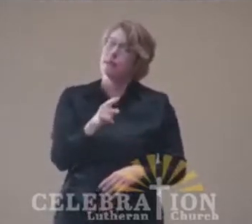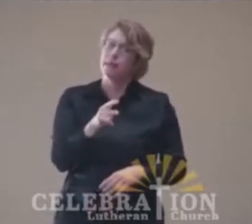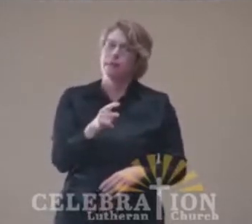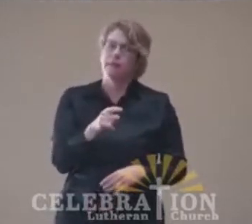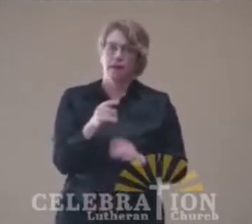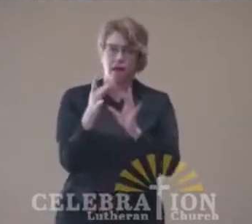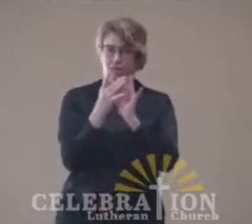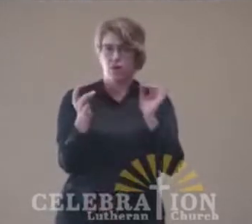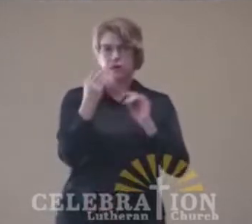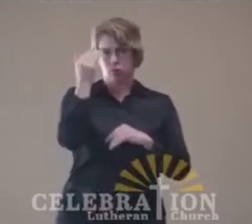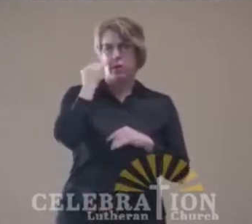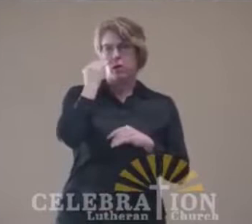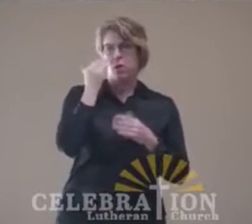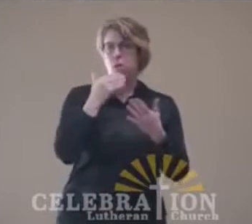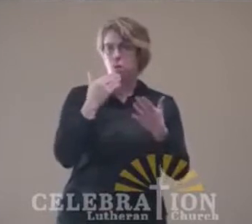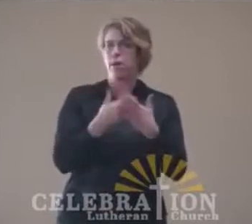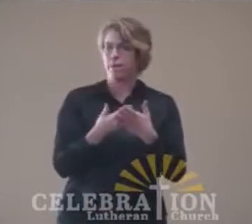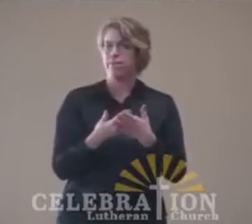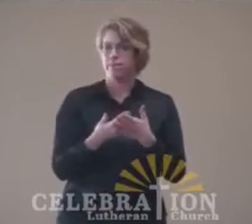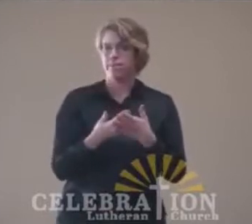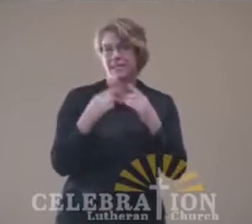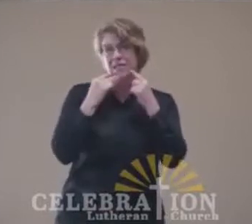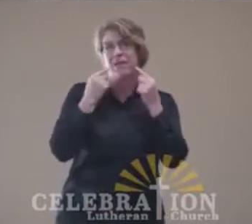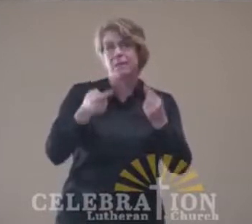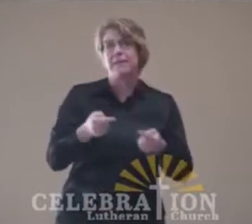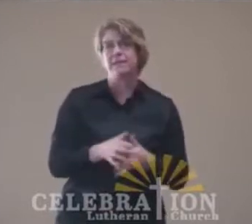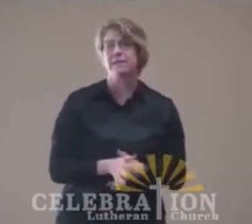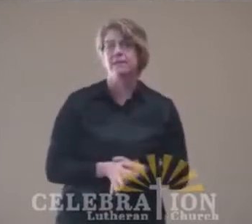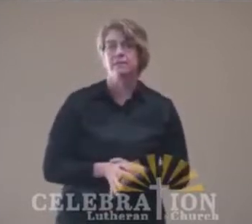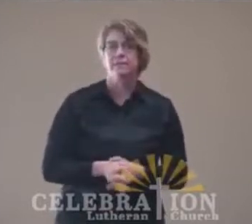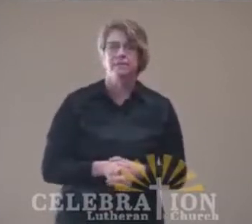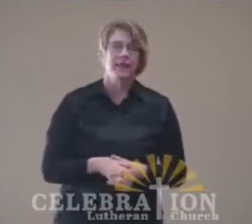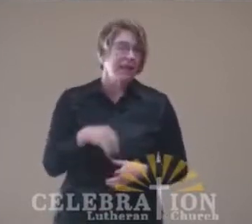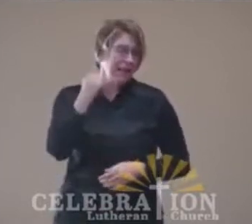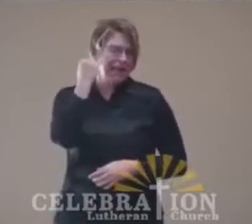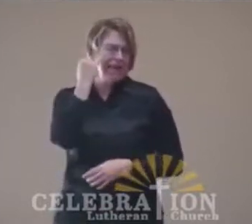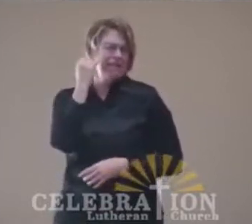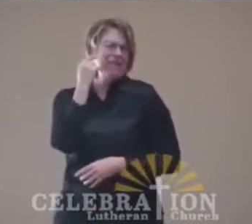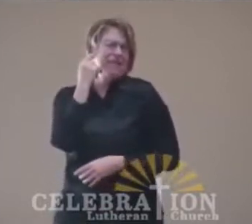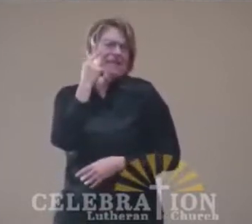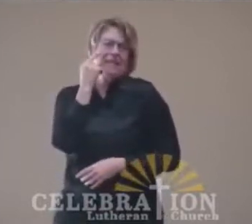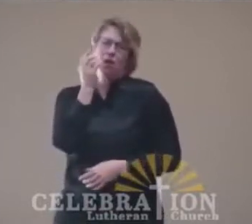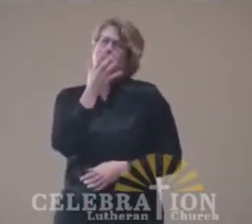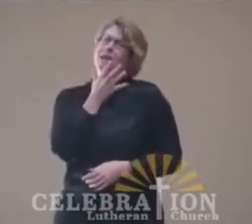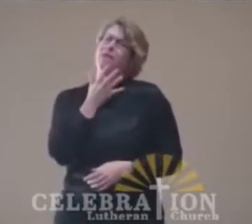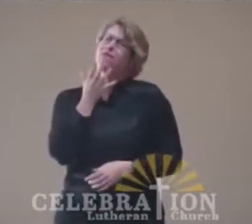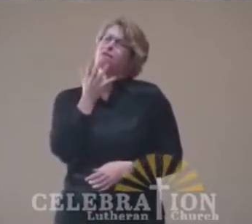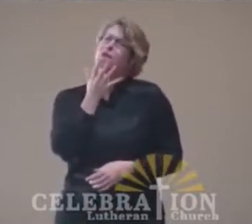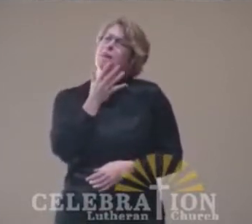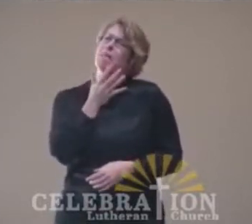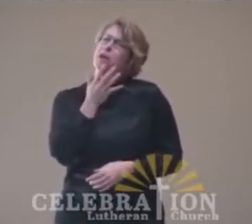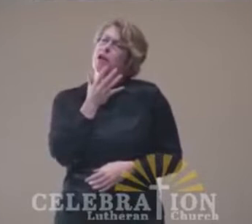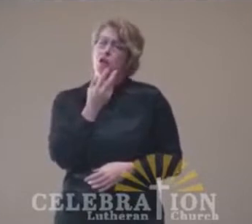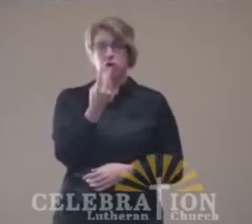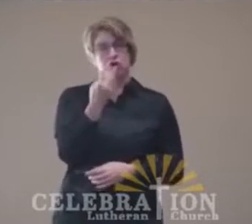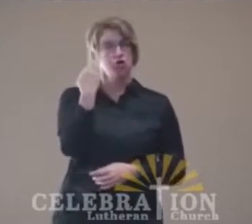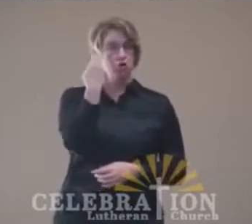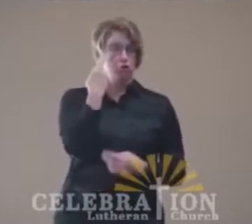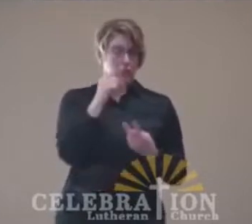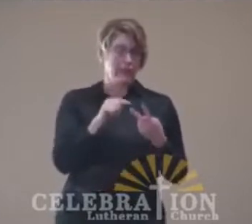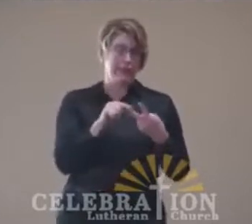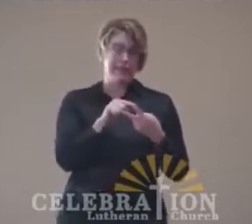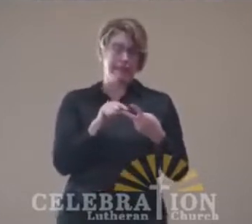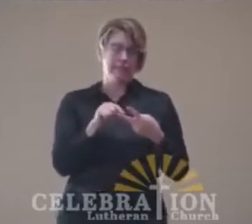Amos, the most well-known verse. And if it sounds familiar to you, there might be two reasons. First,